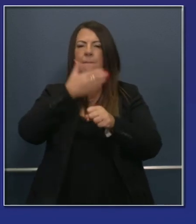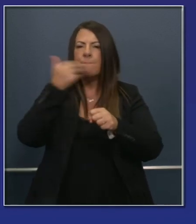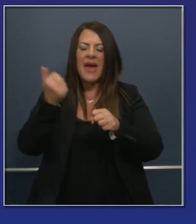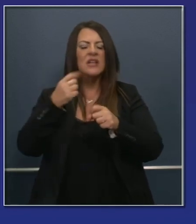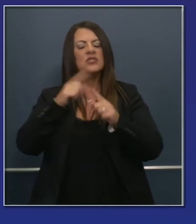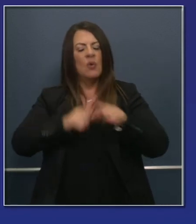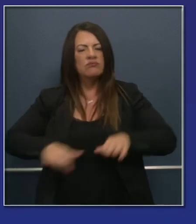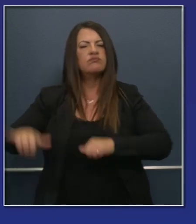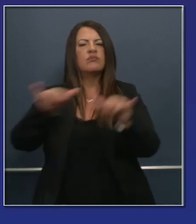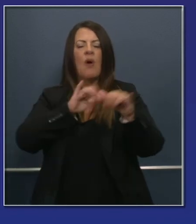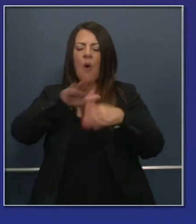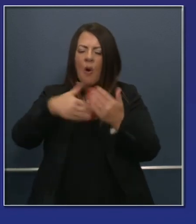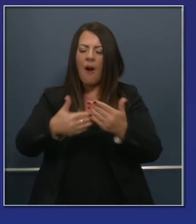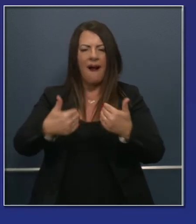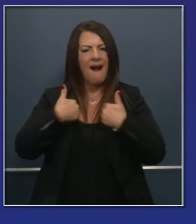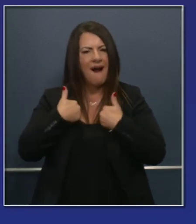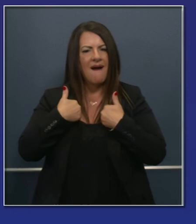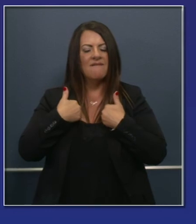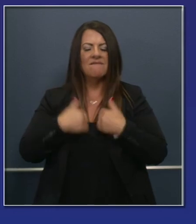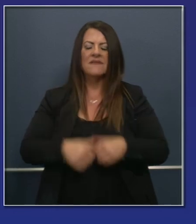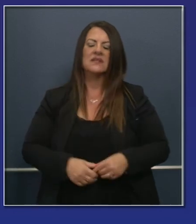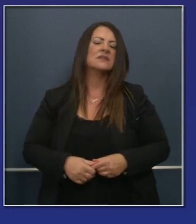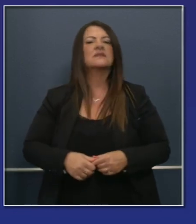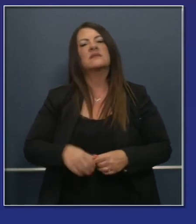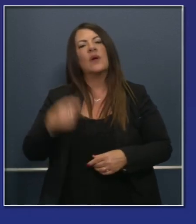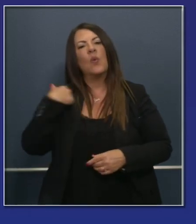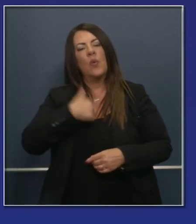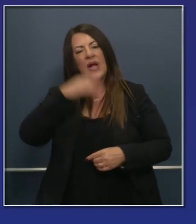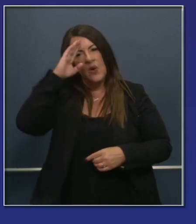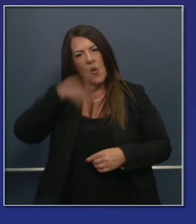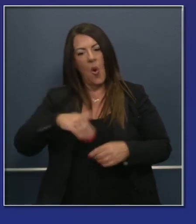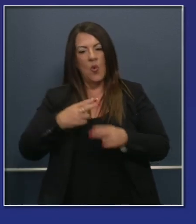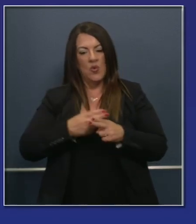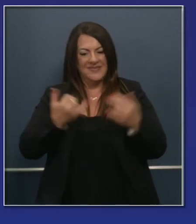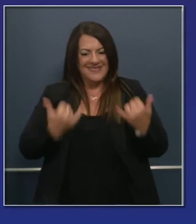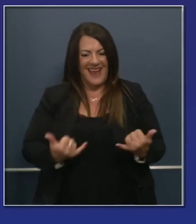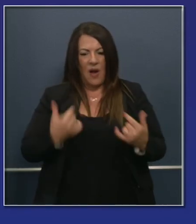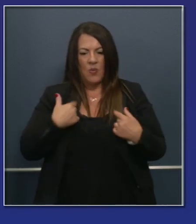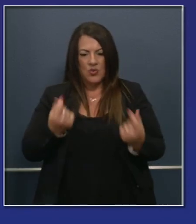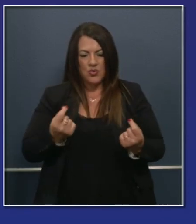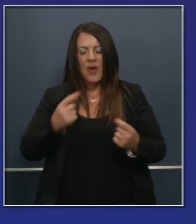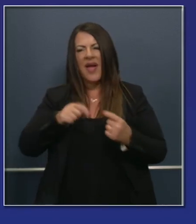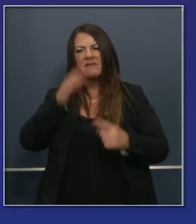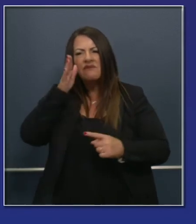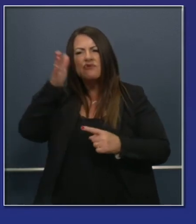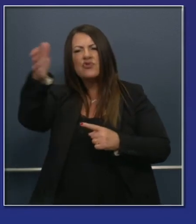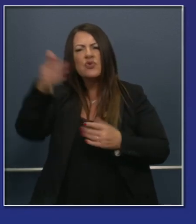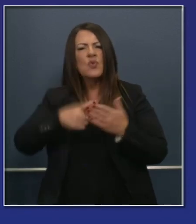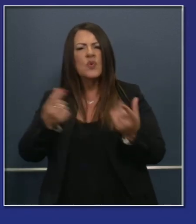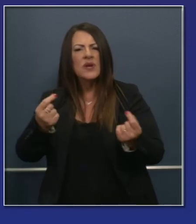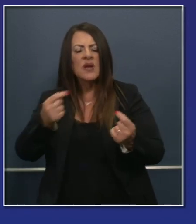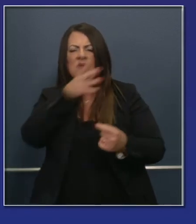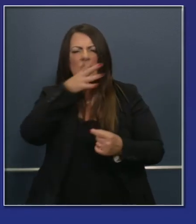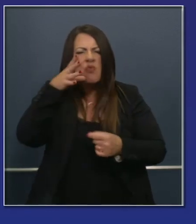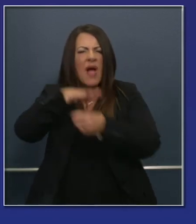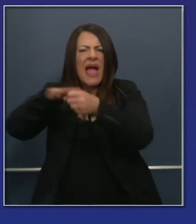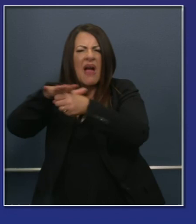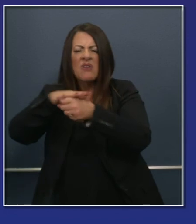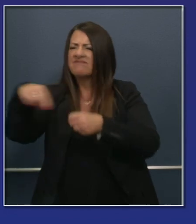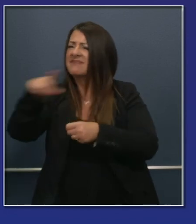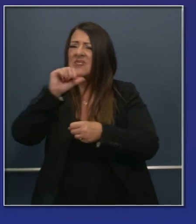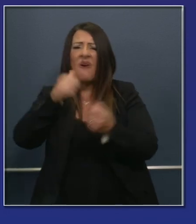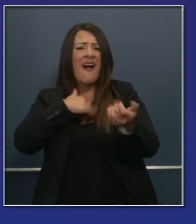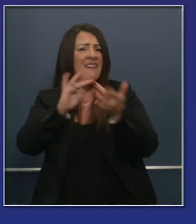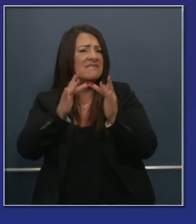-term needs, but also keeping our eyes on the long-term needs, that we know that we have communities in residential and rural communities that do not have